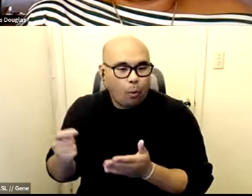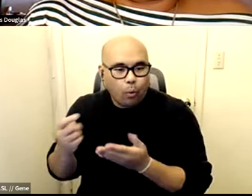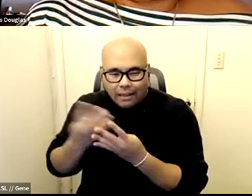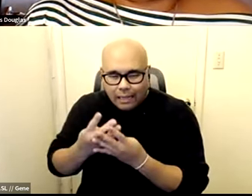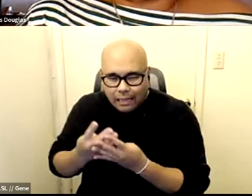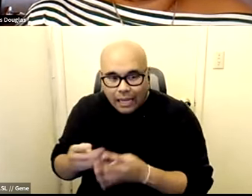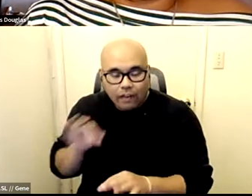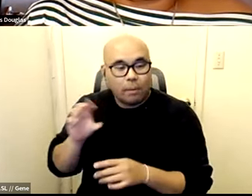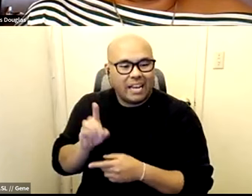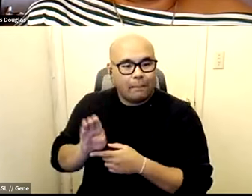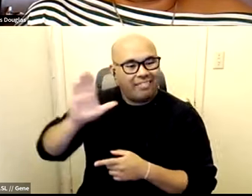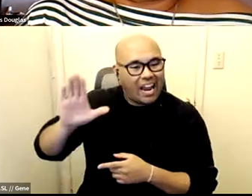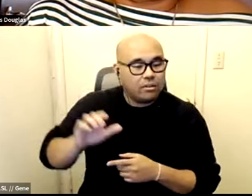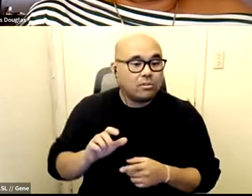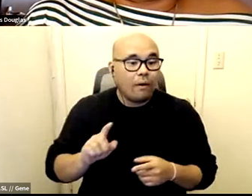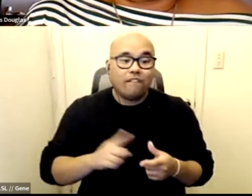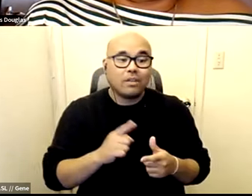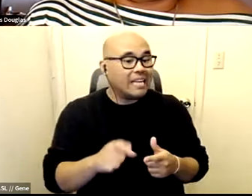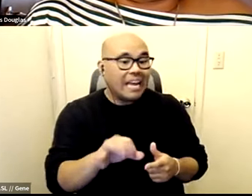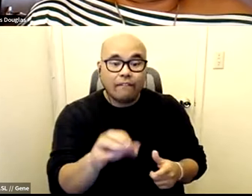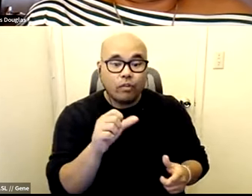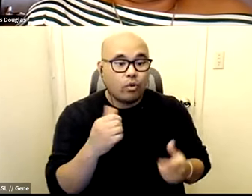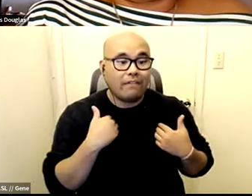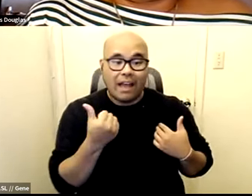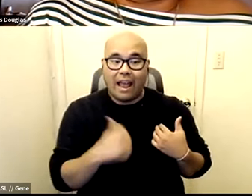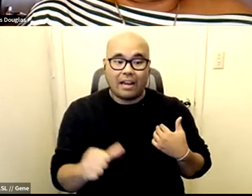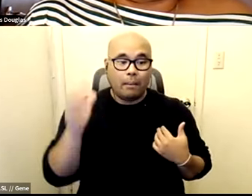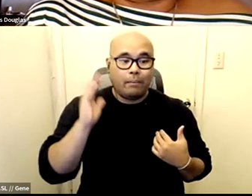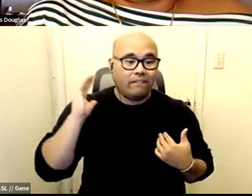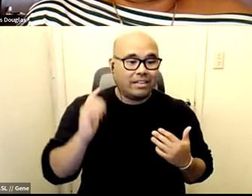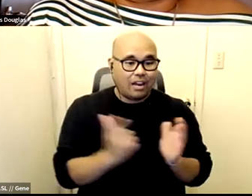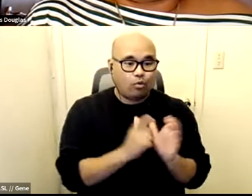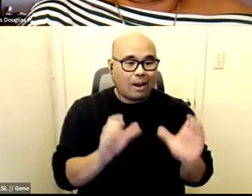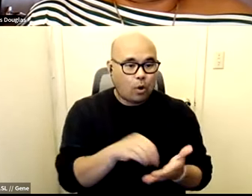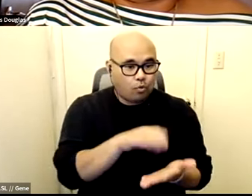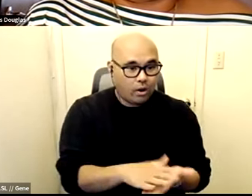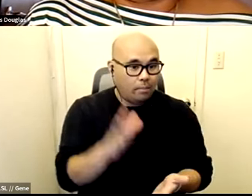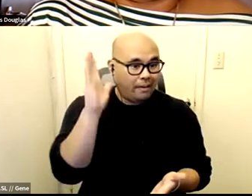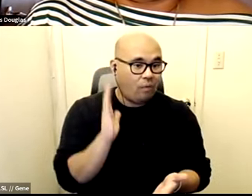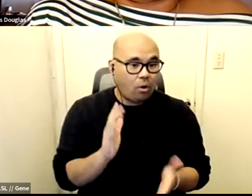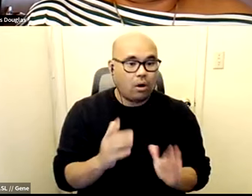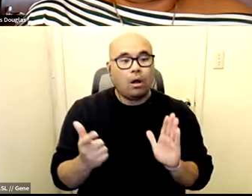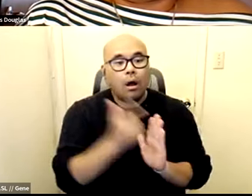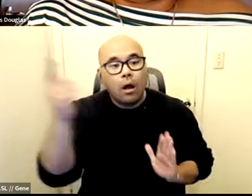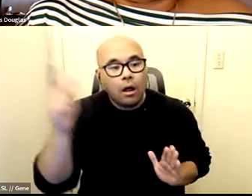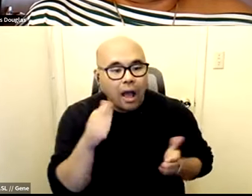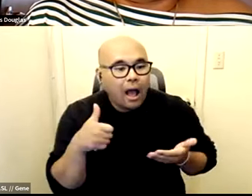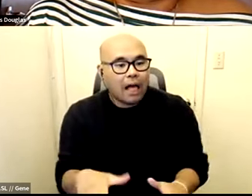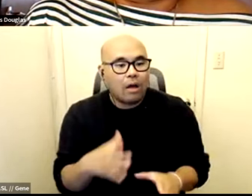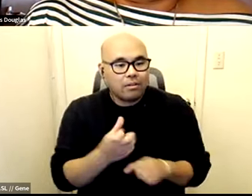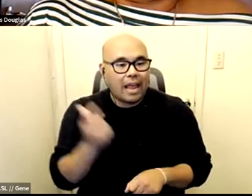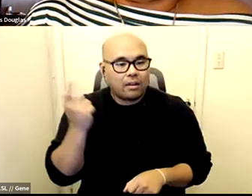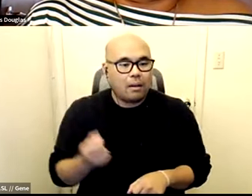policy that you wouldn't get snap if you had any kind of criminal record is already just criminalizing